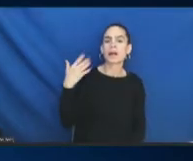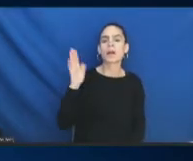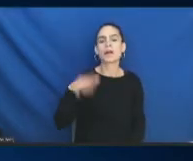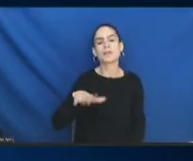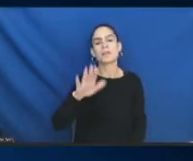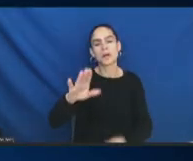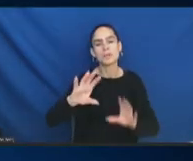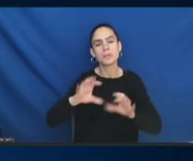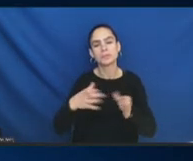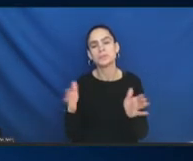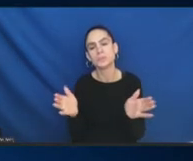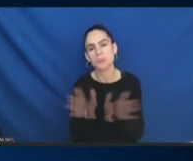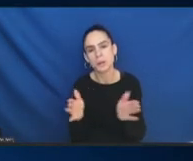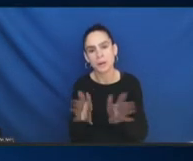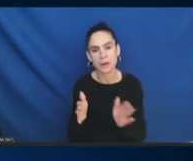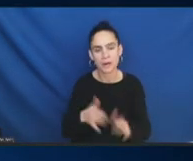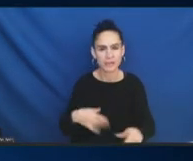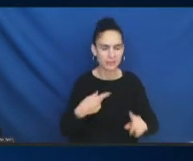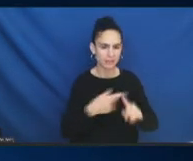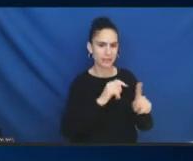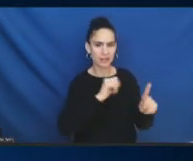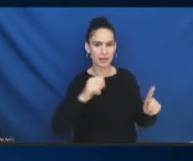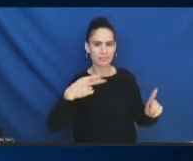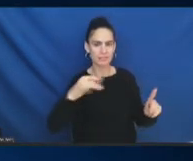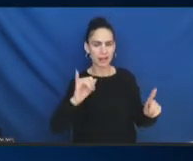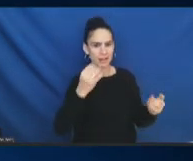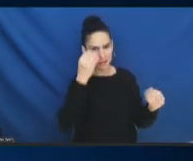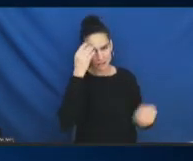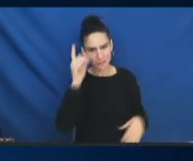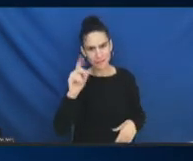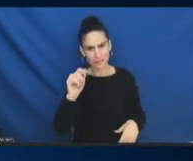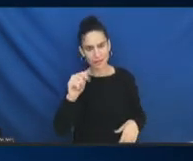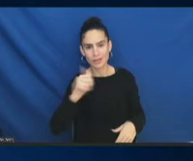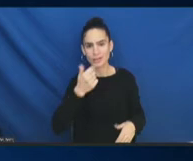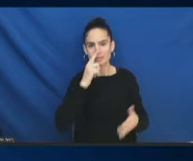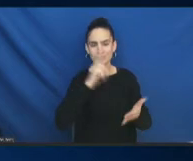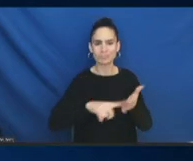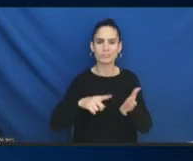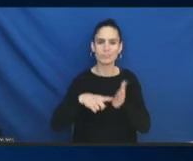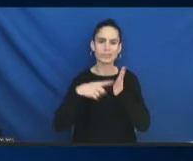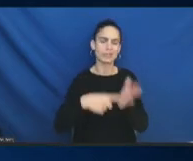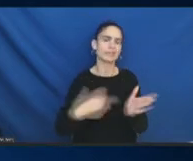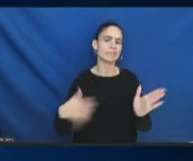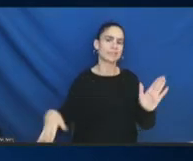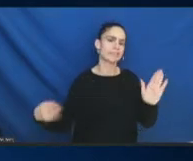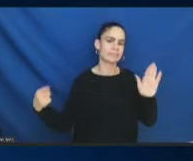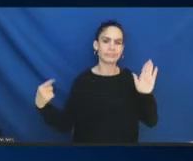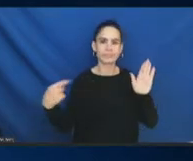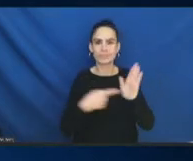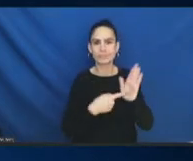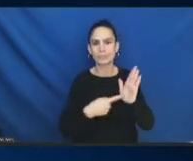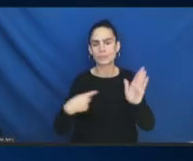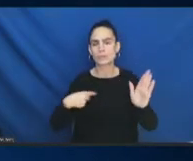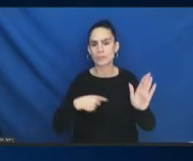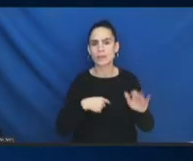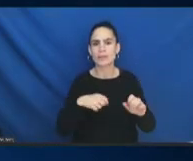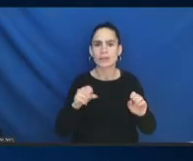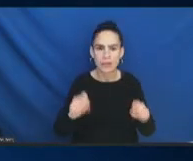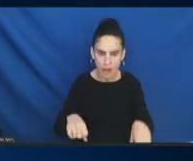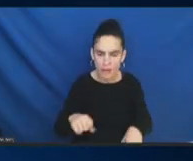data and a lot of other investigators have shown we can do it. You just don't have the resources and the infrastructure to do it right now.